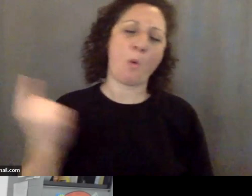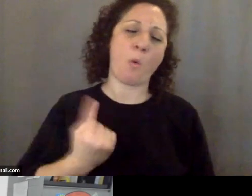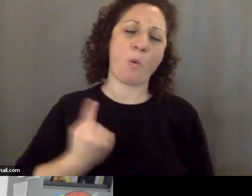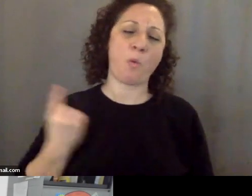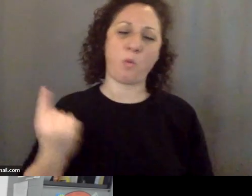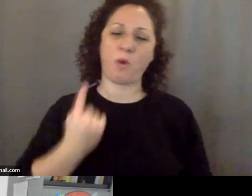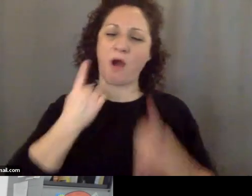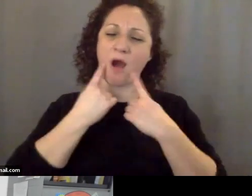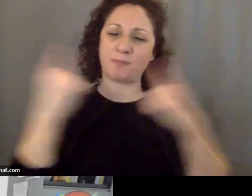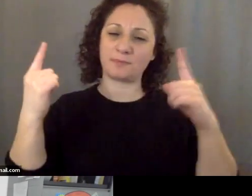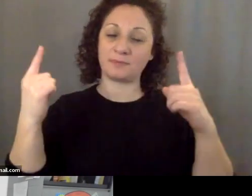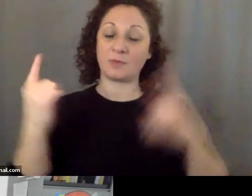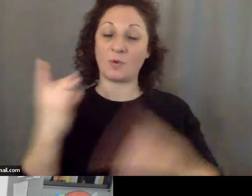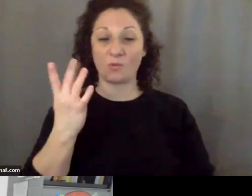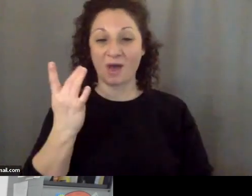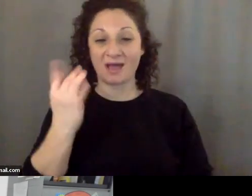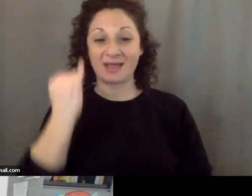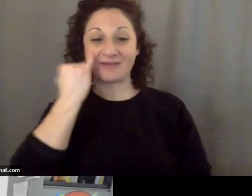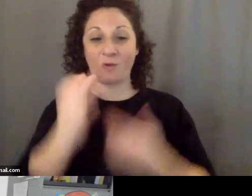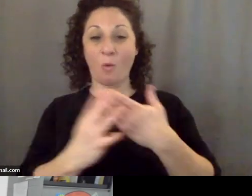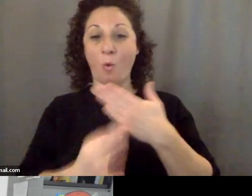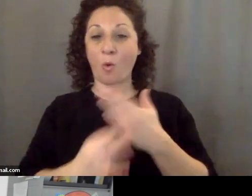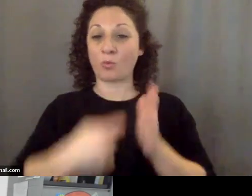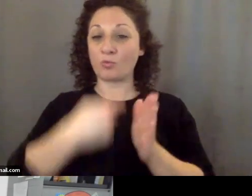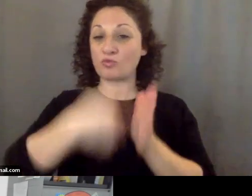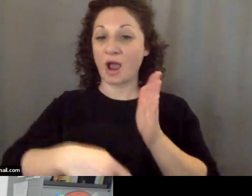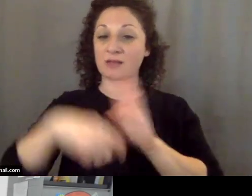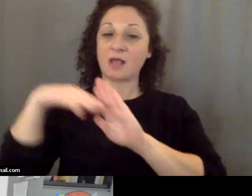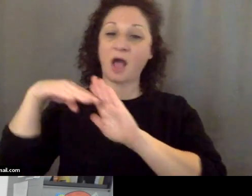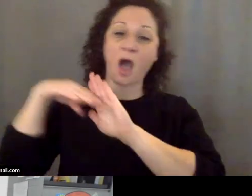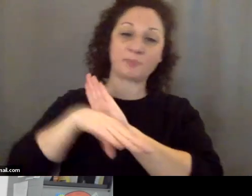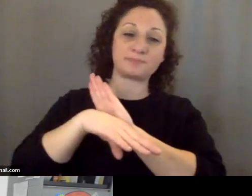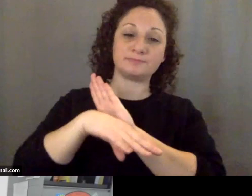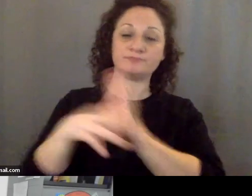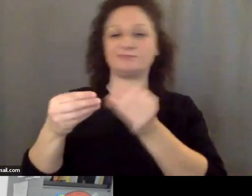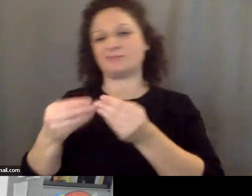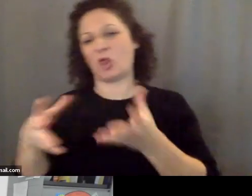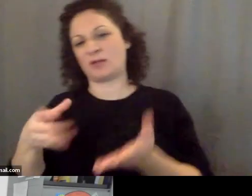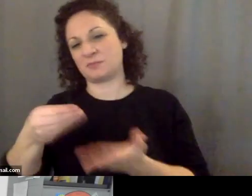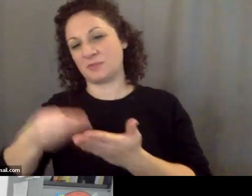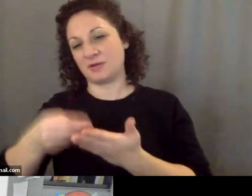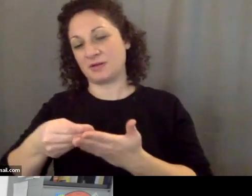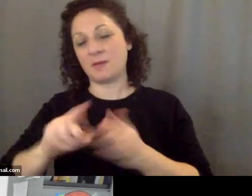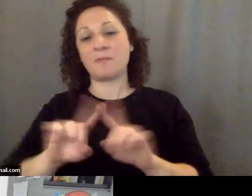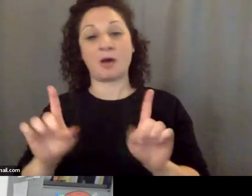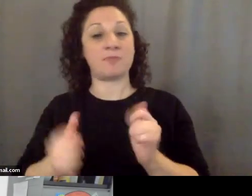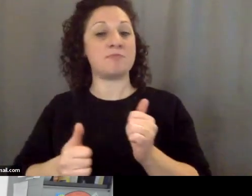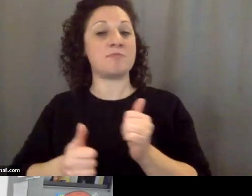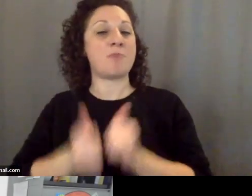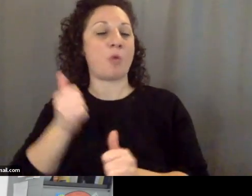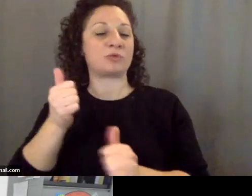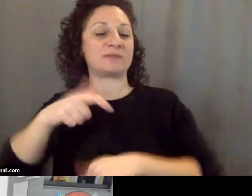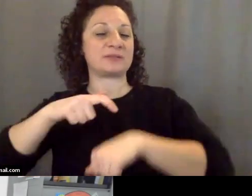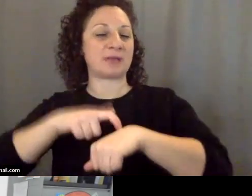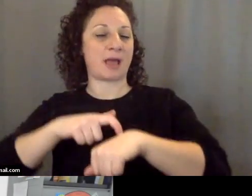oil goes zipping down you've lost money. But most of the time it works. Another area